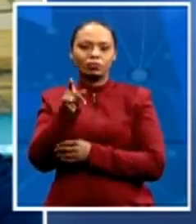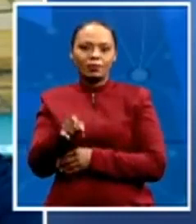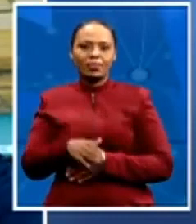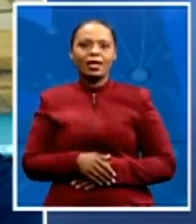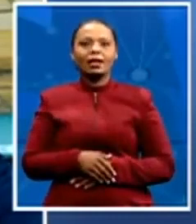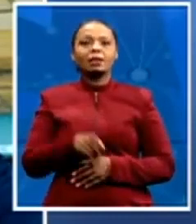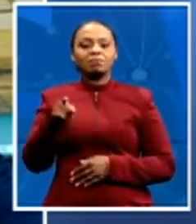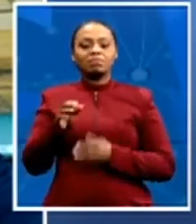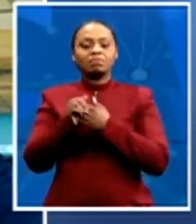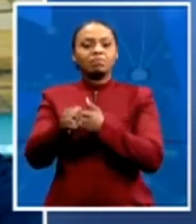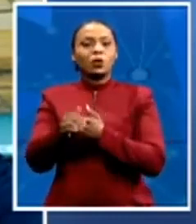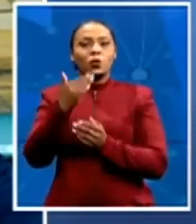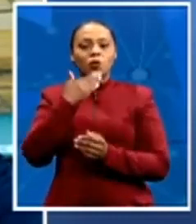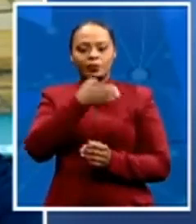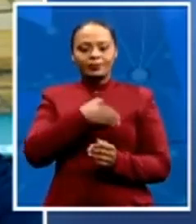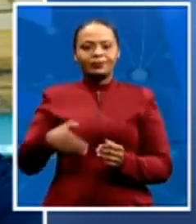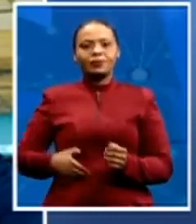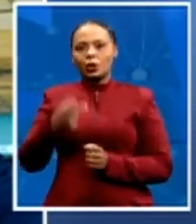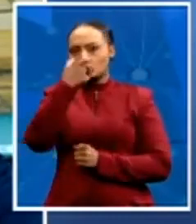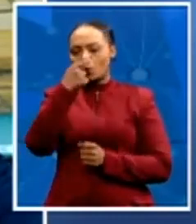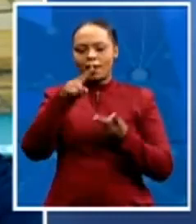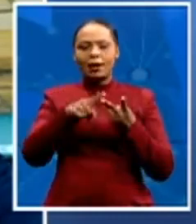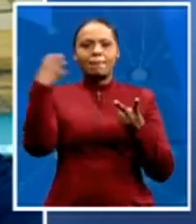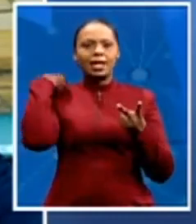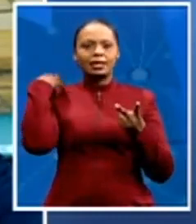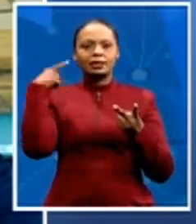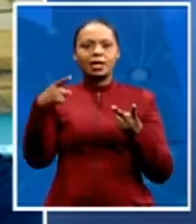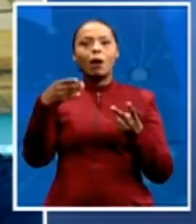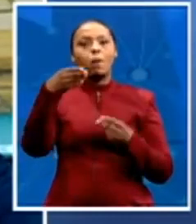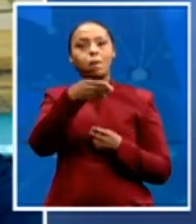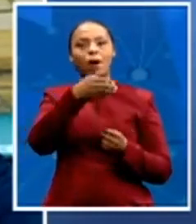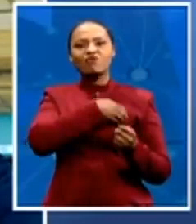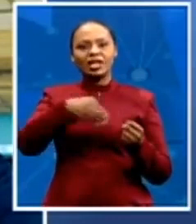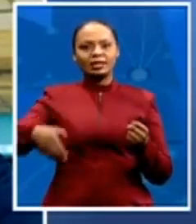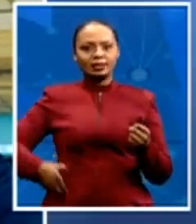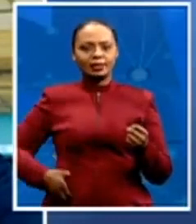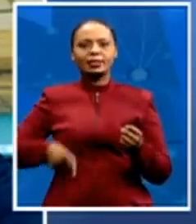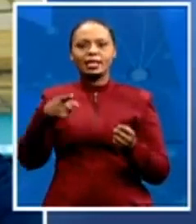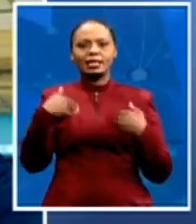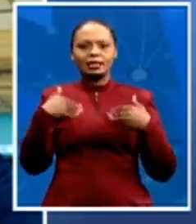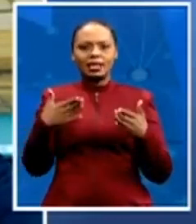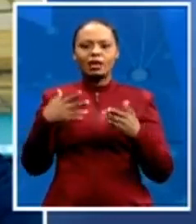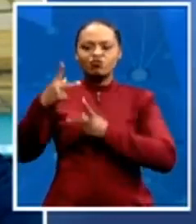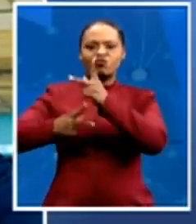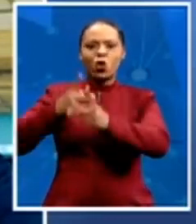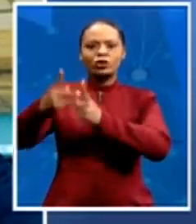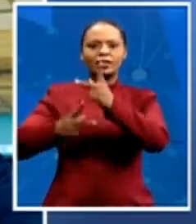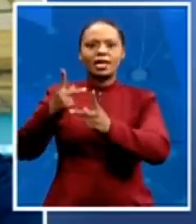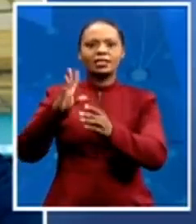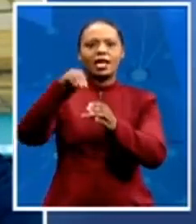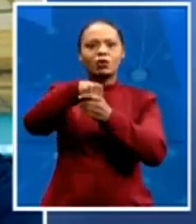minister and the presidency, Jeff Hadebe, started the process, including the Department of Defense and